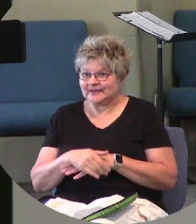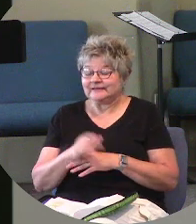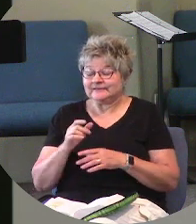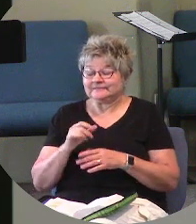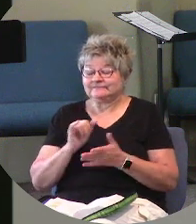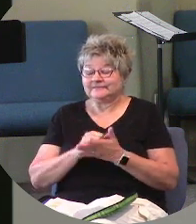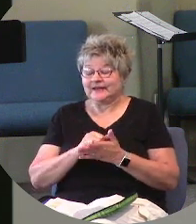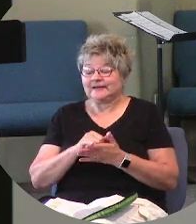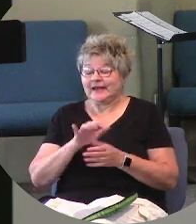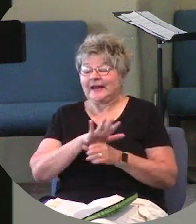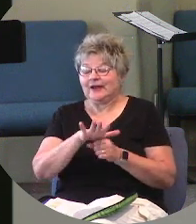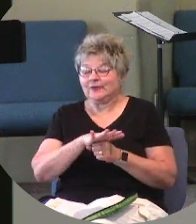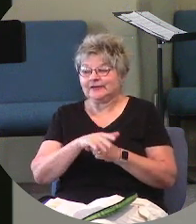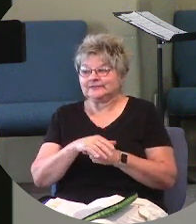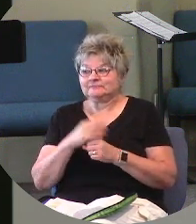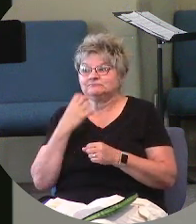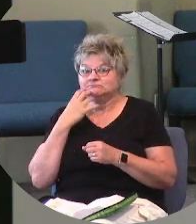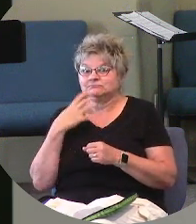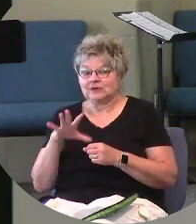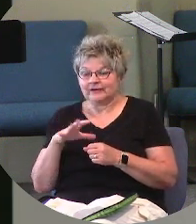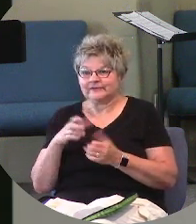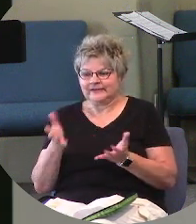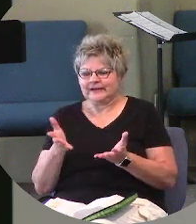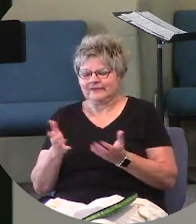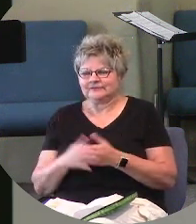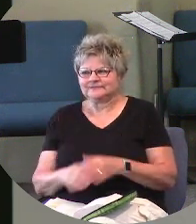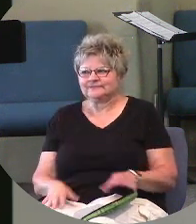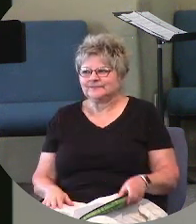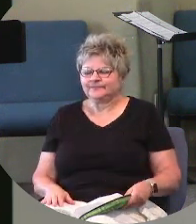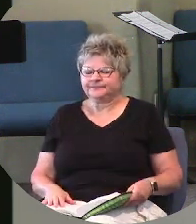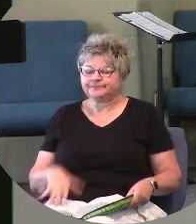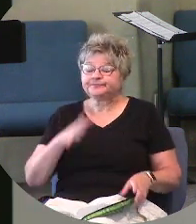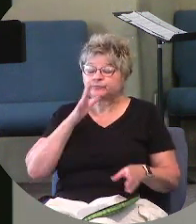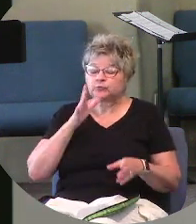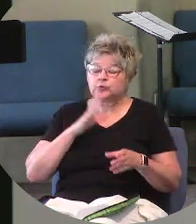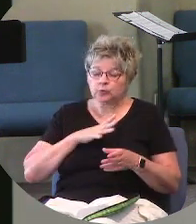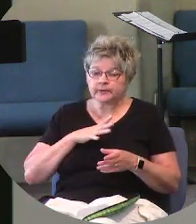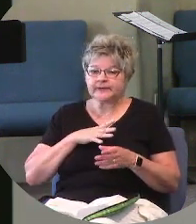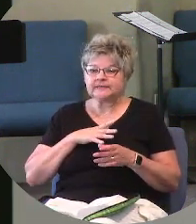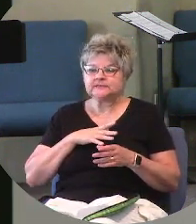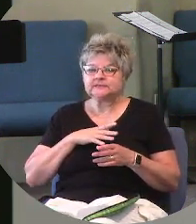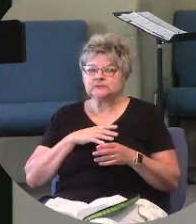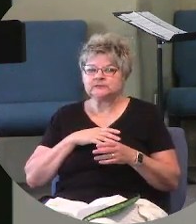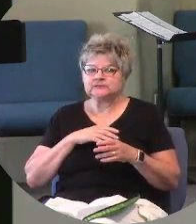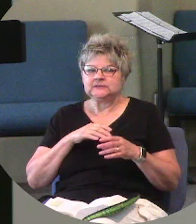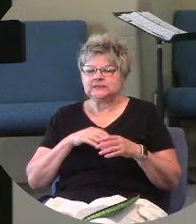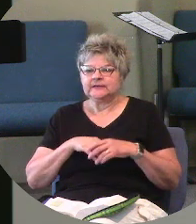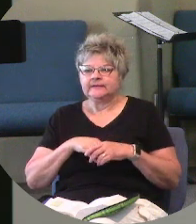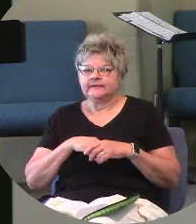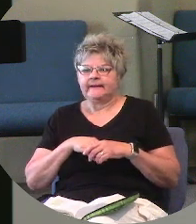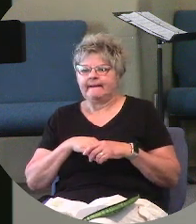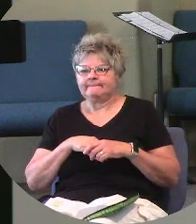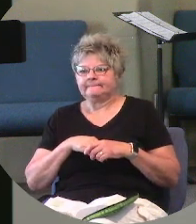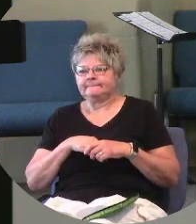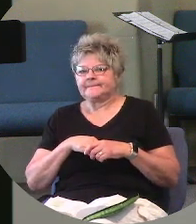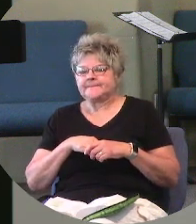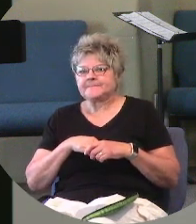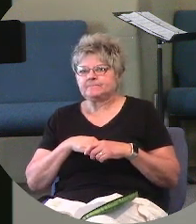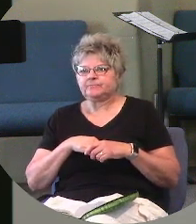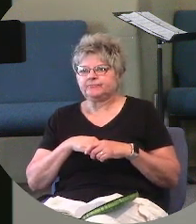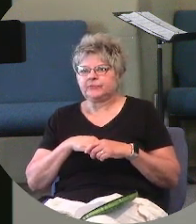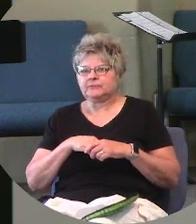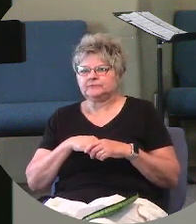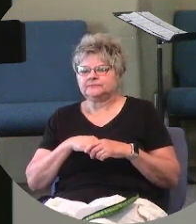are. So this woman was more or less an outcast, and yet Jesus